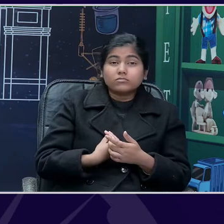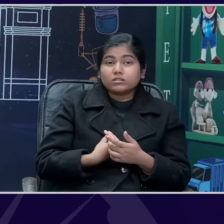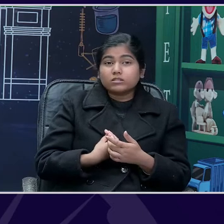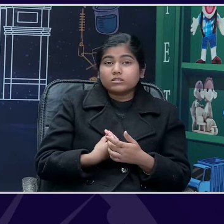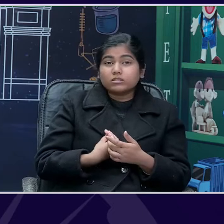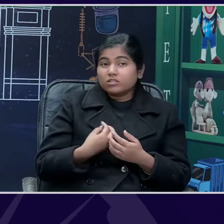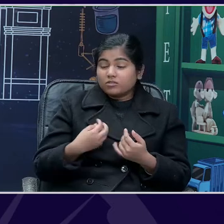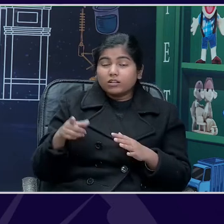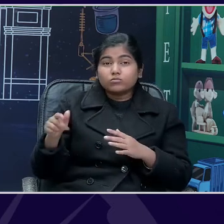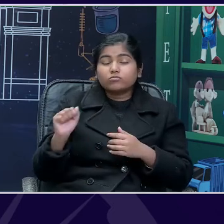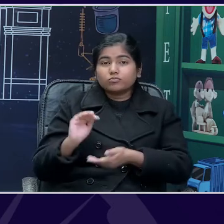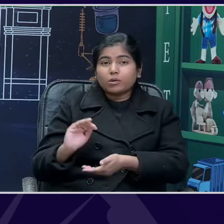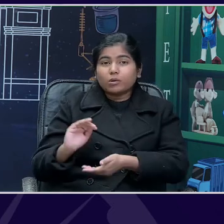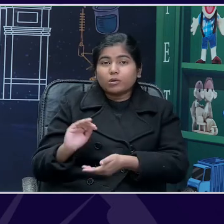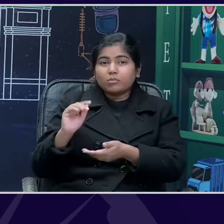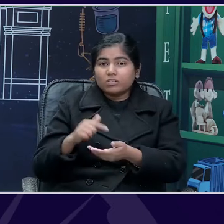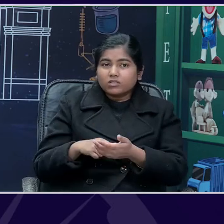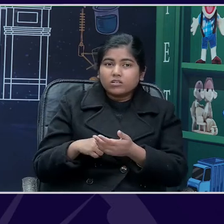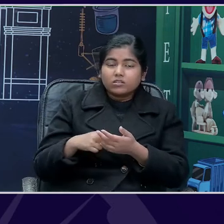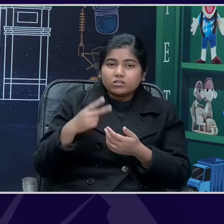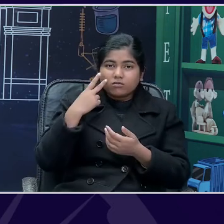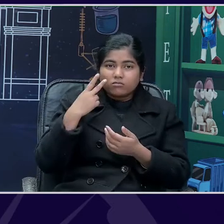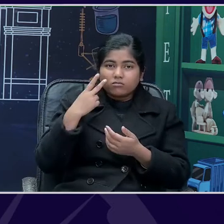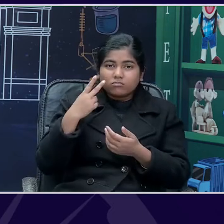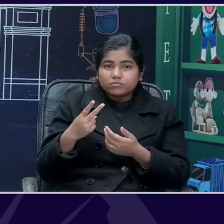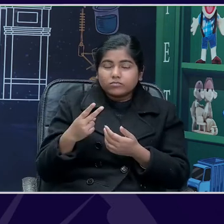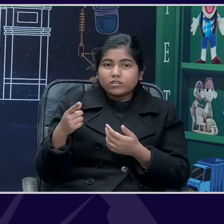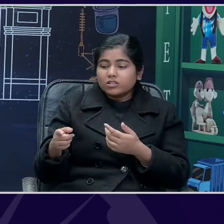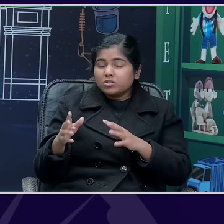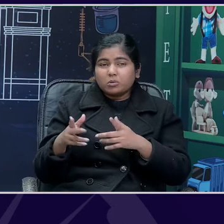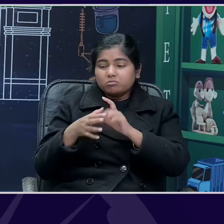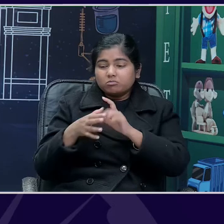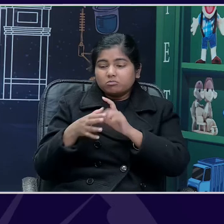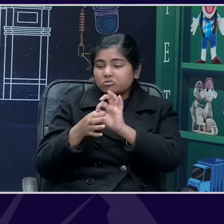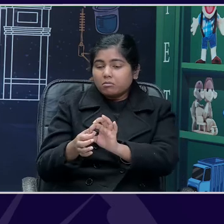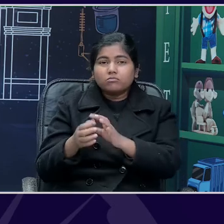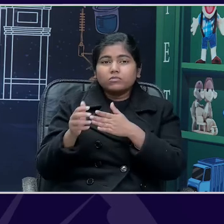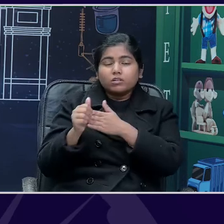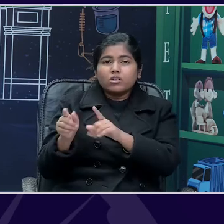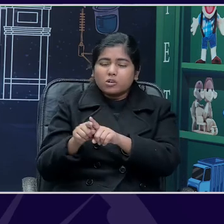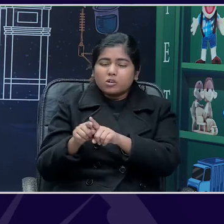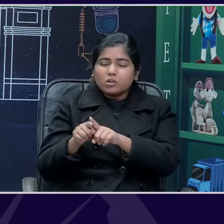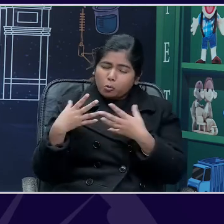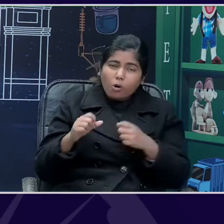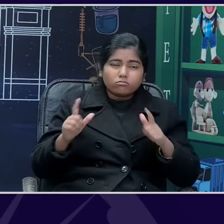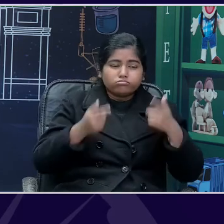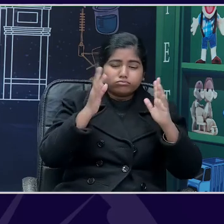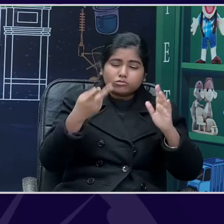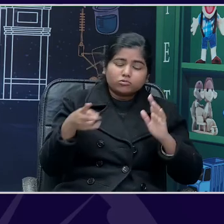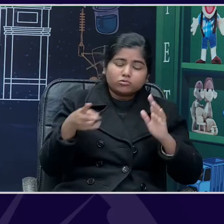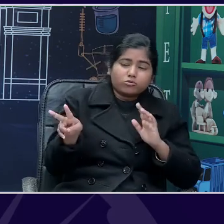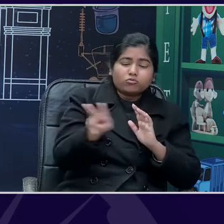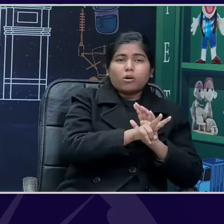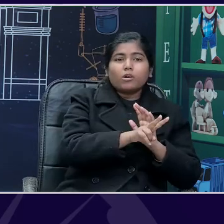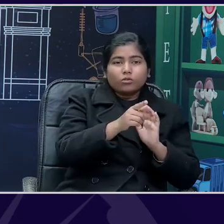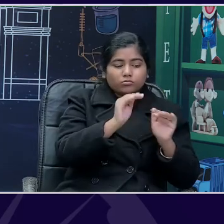it was orphaned for, you know, no fault of its own and he wanted to go back to the forest and bring him back home